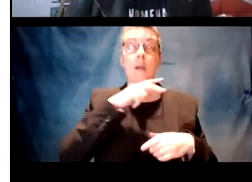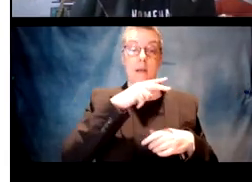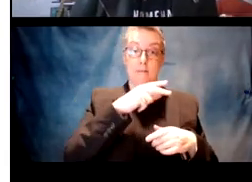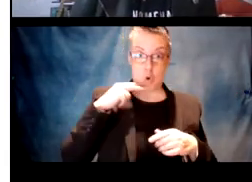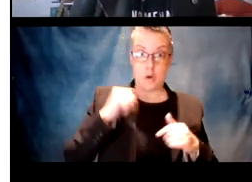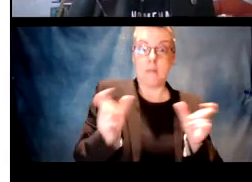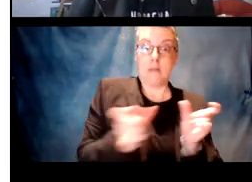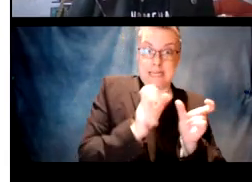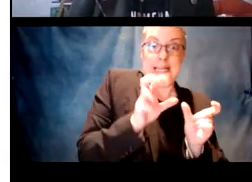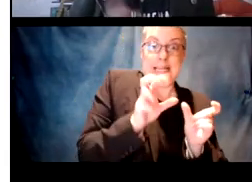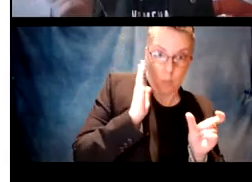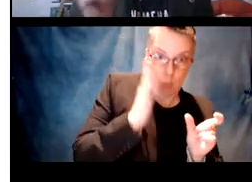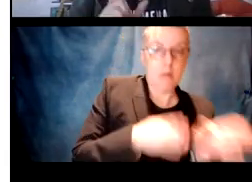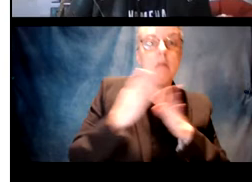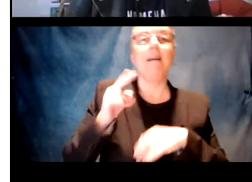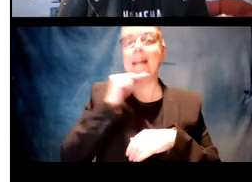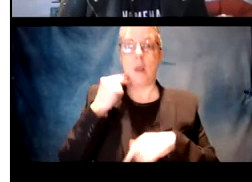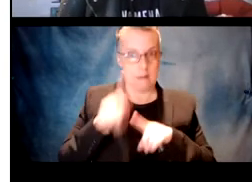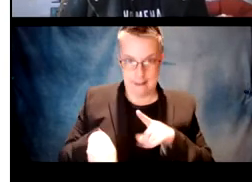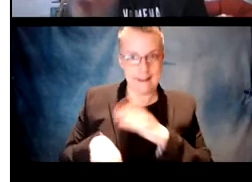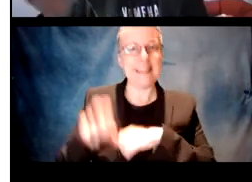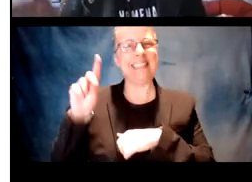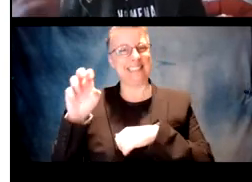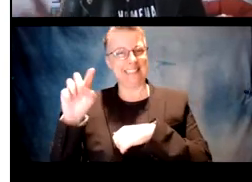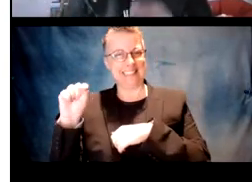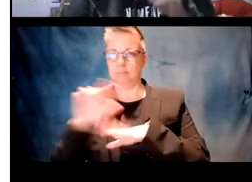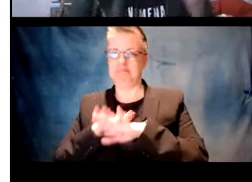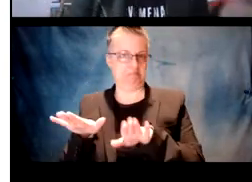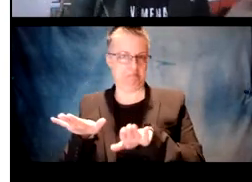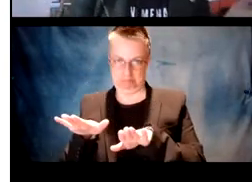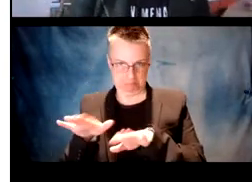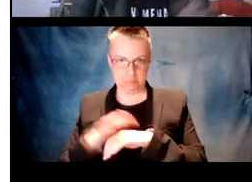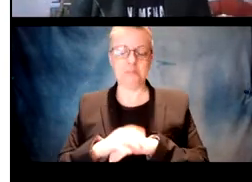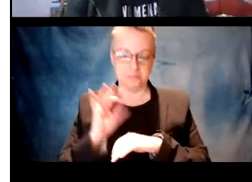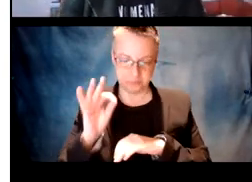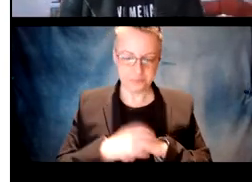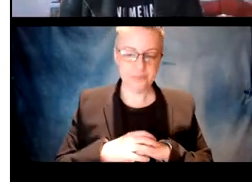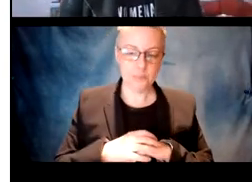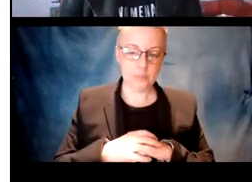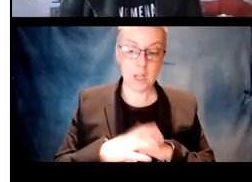that says that verbs can take these forms and nouns can't and determiners won't.